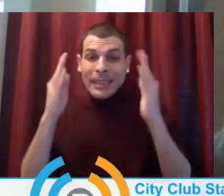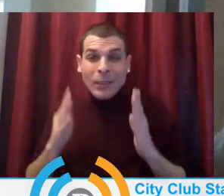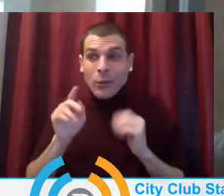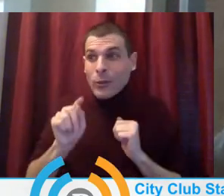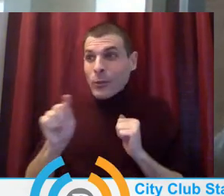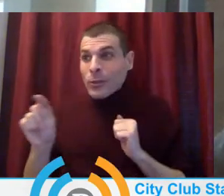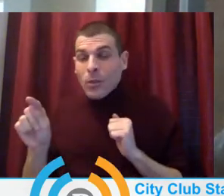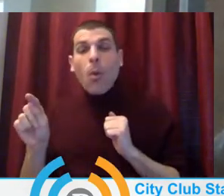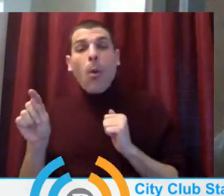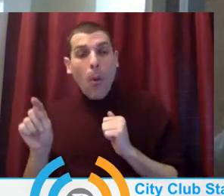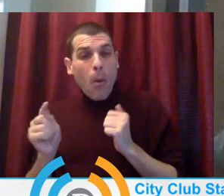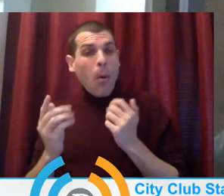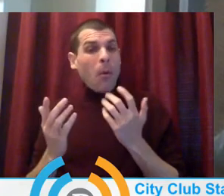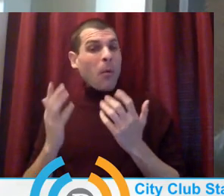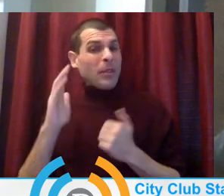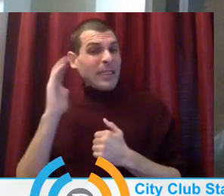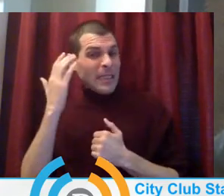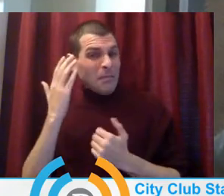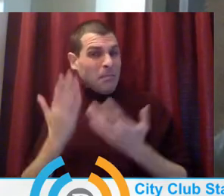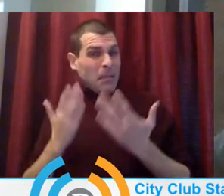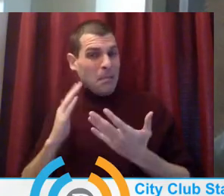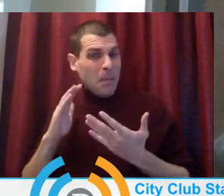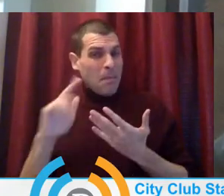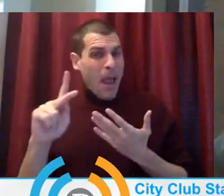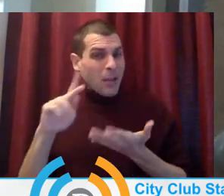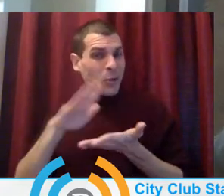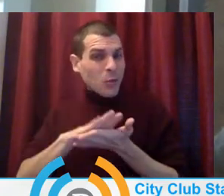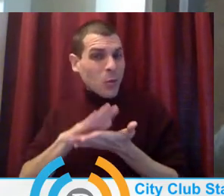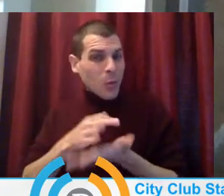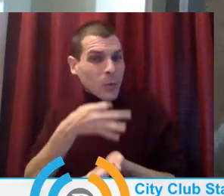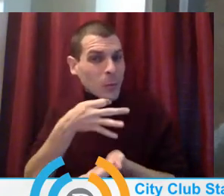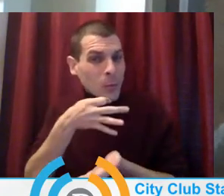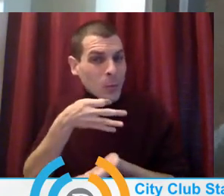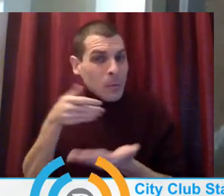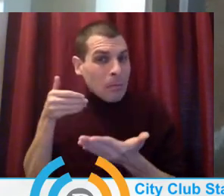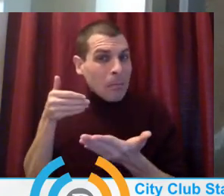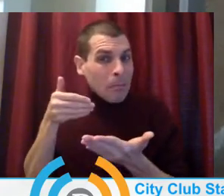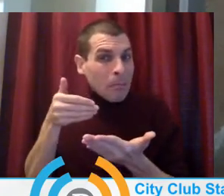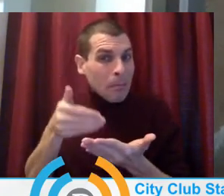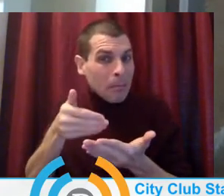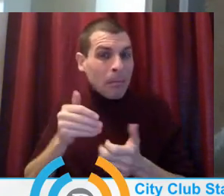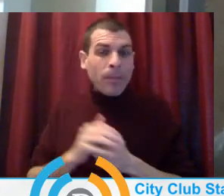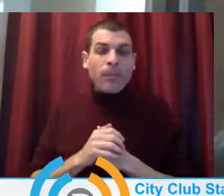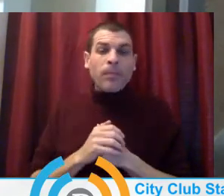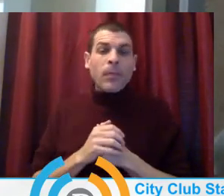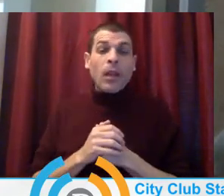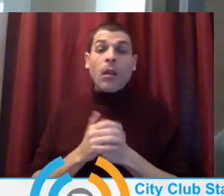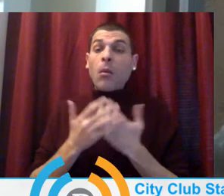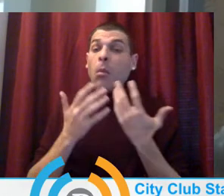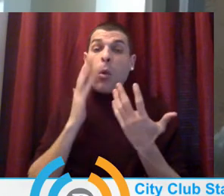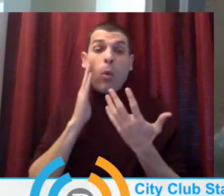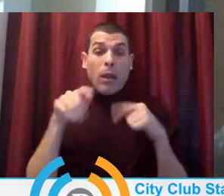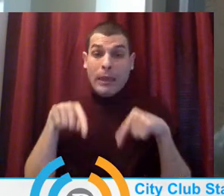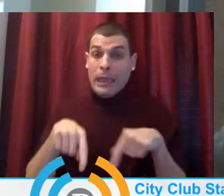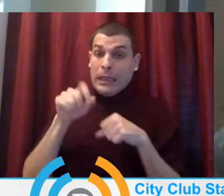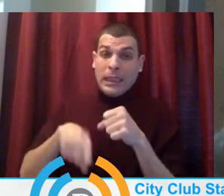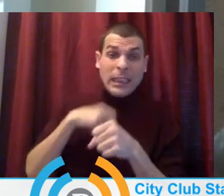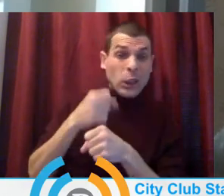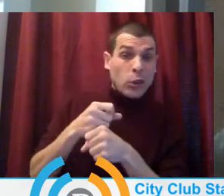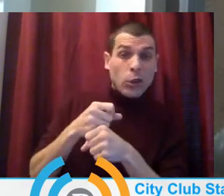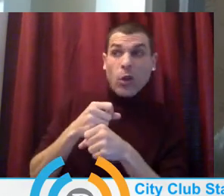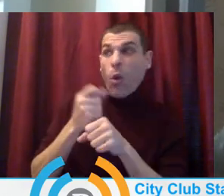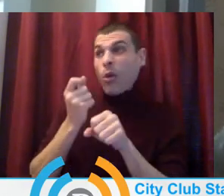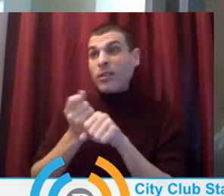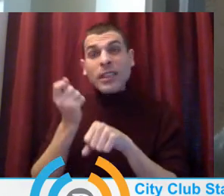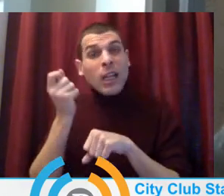chance that our children will be going back to school in the near future. Whether the return is yet this school year or not until the